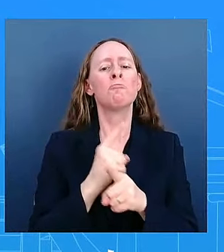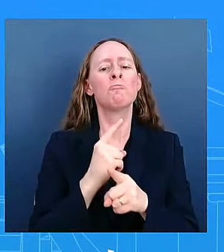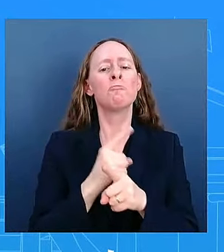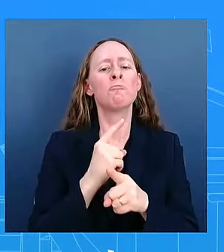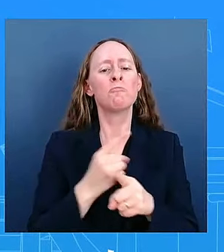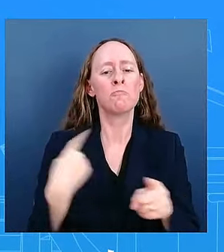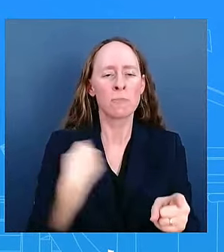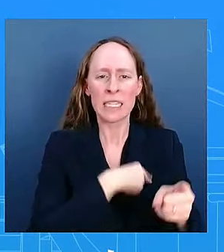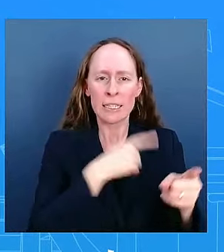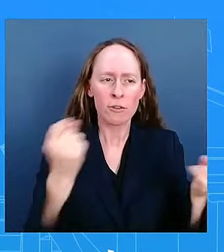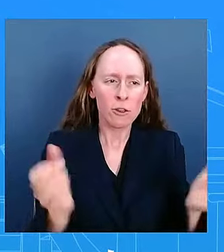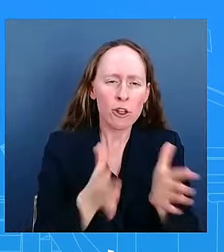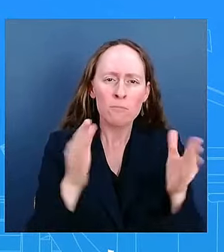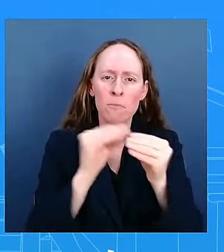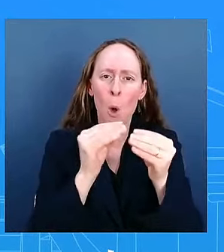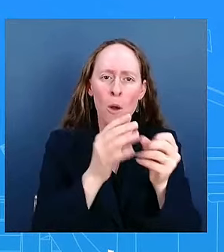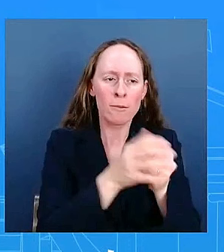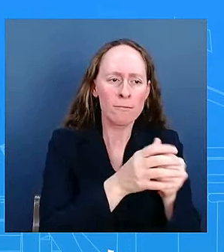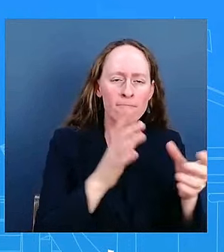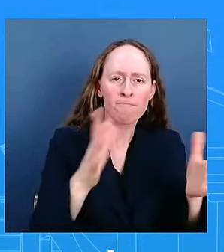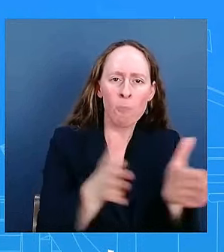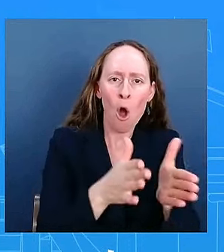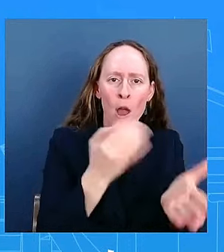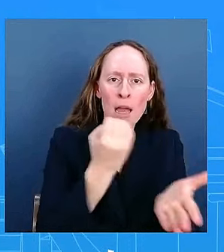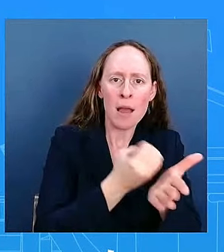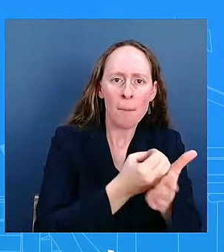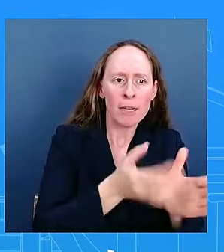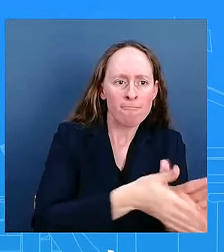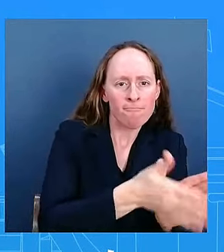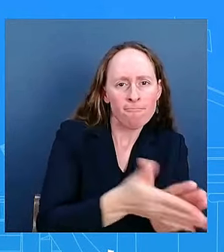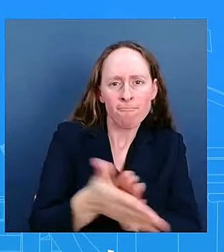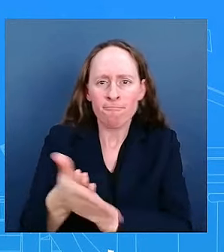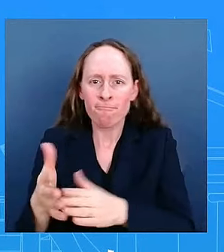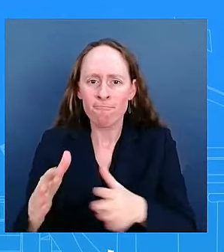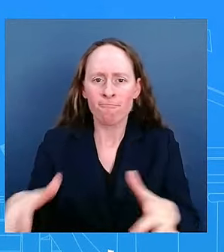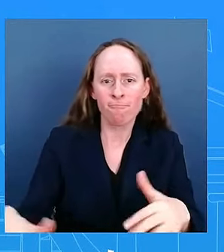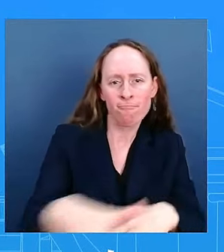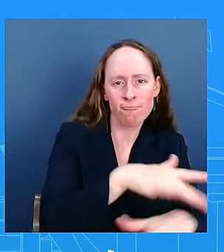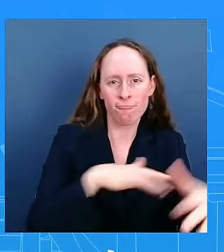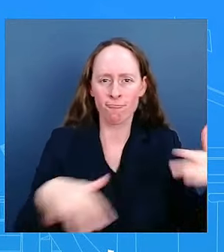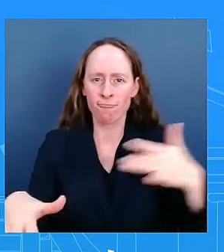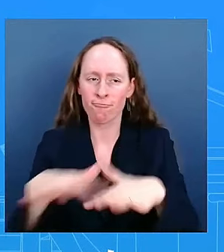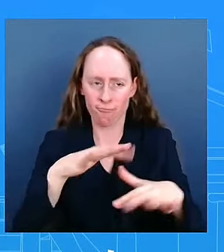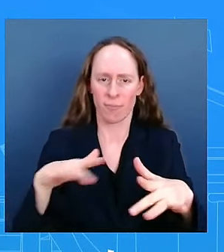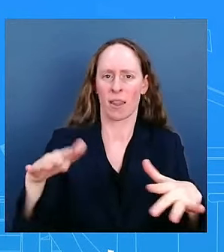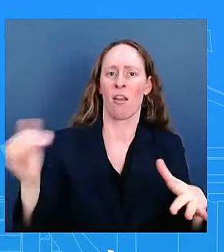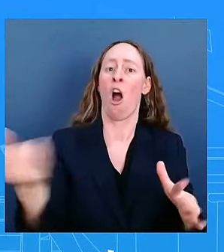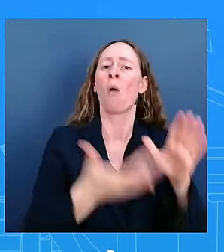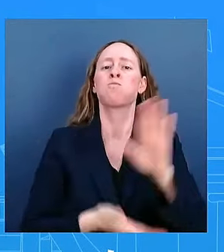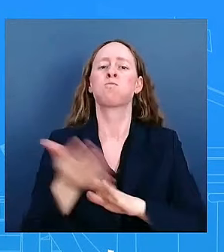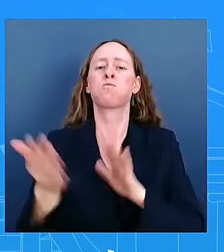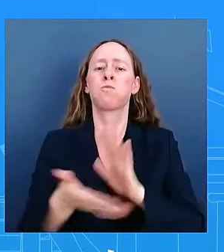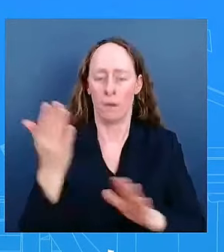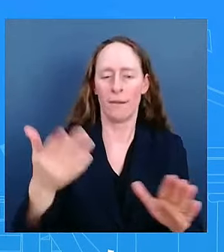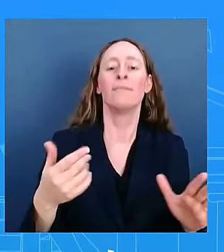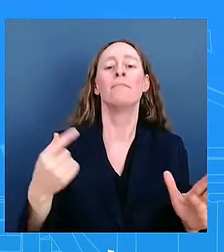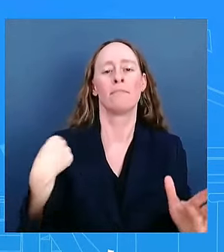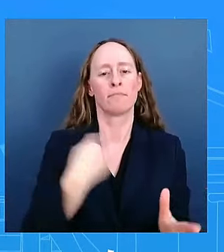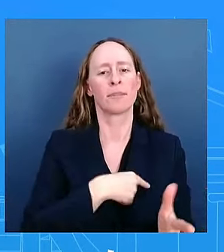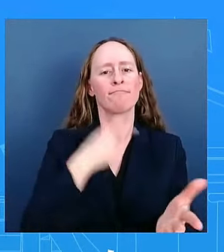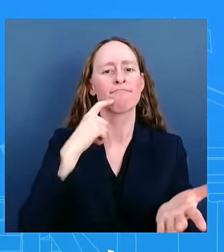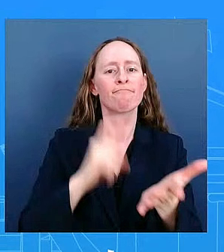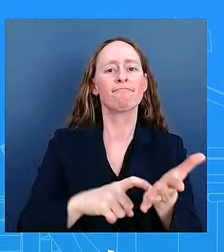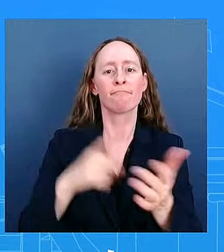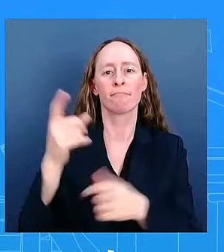growth accompanied by falling inflation in fact as cea has shown real gdp is up uh